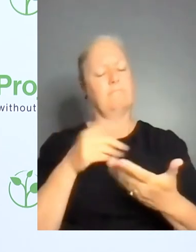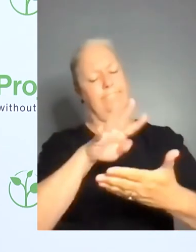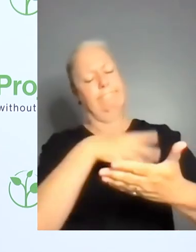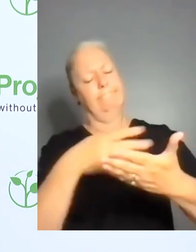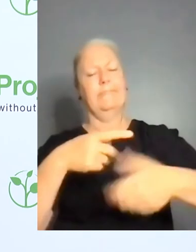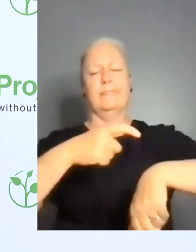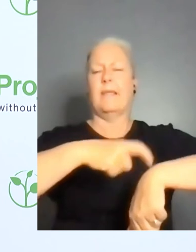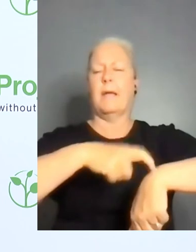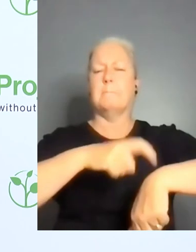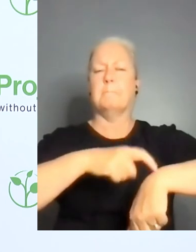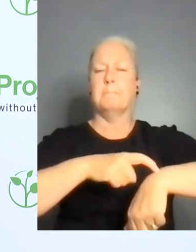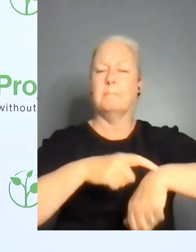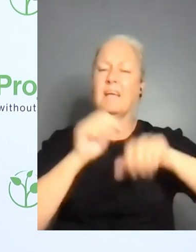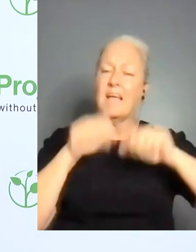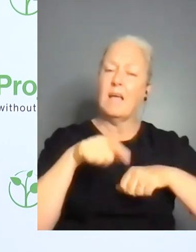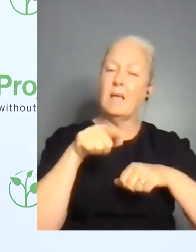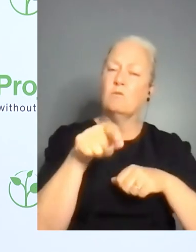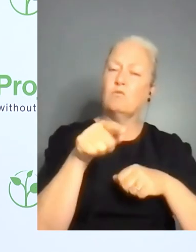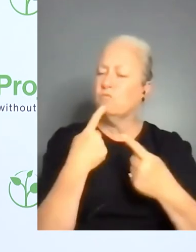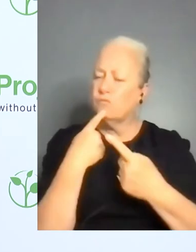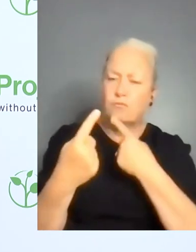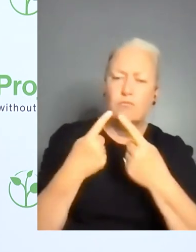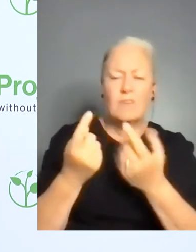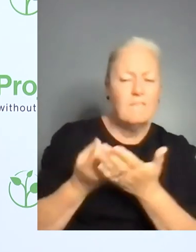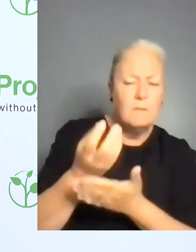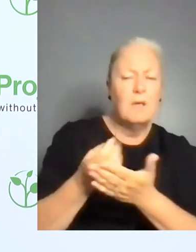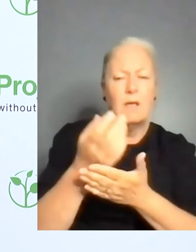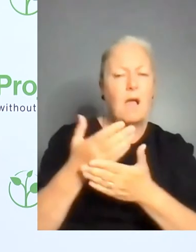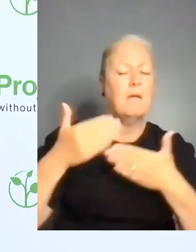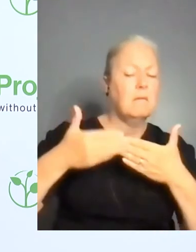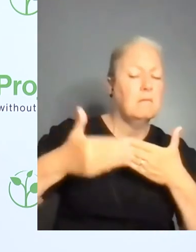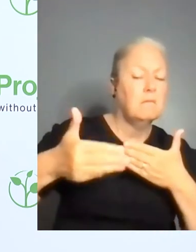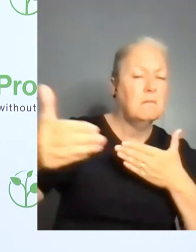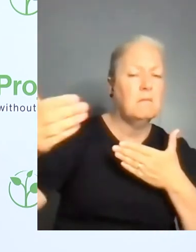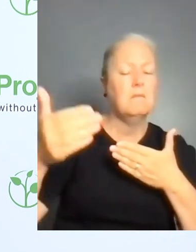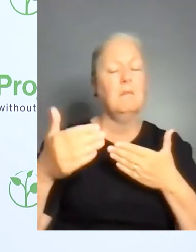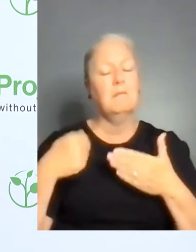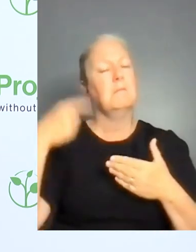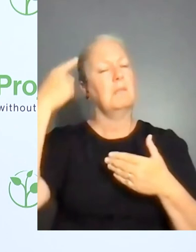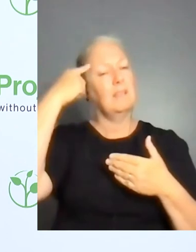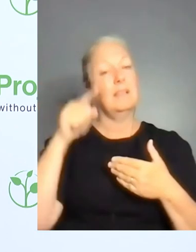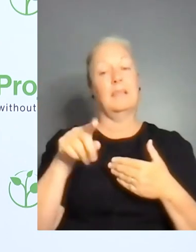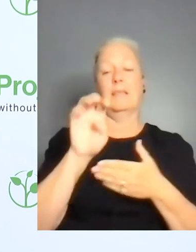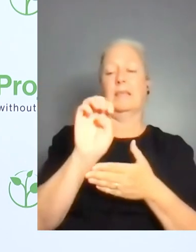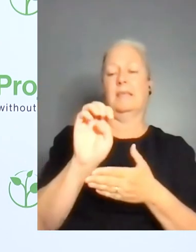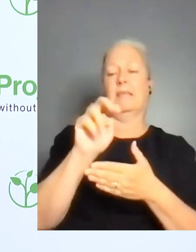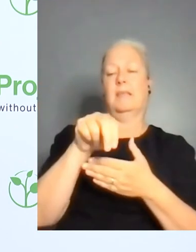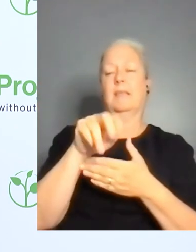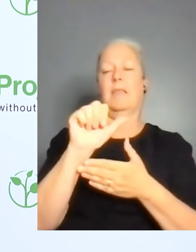milestones about what will happen when in rolling out the enable me worldwide network?